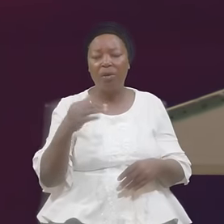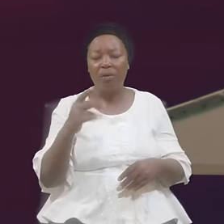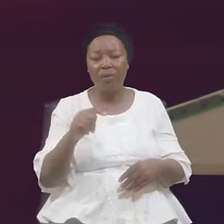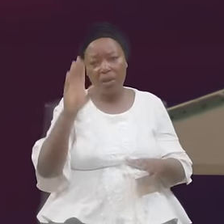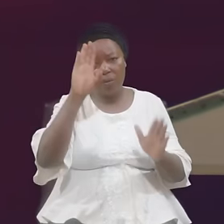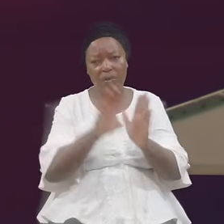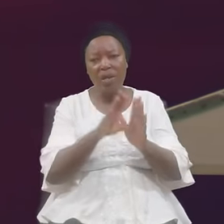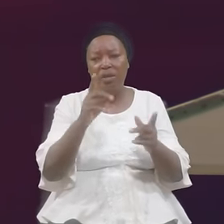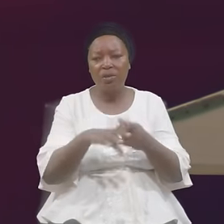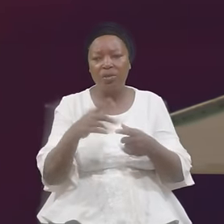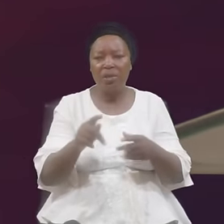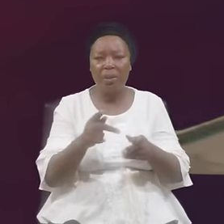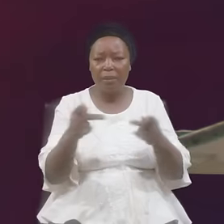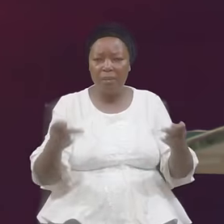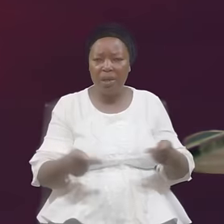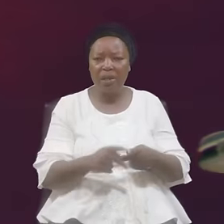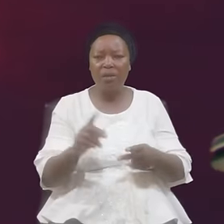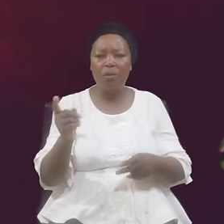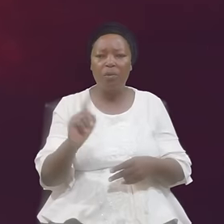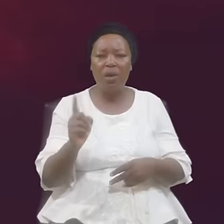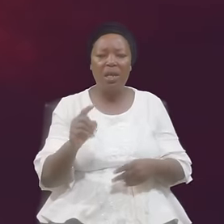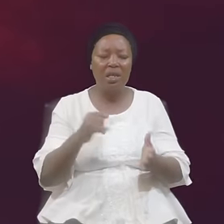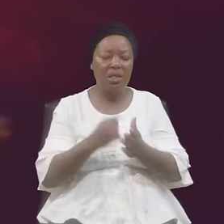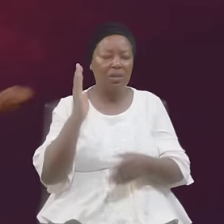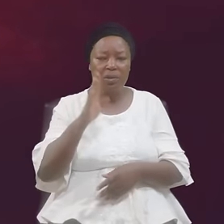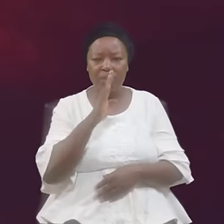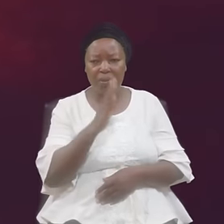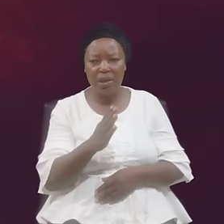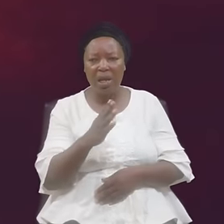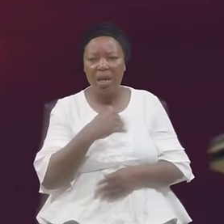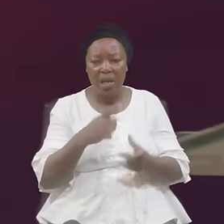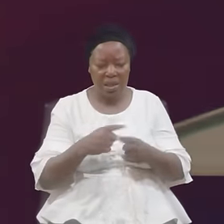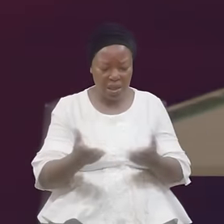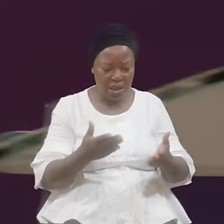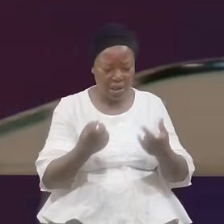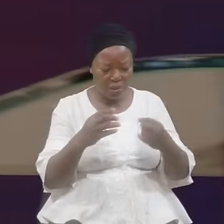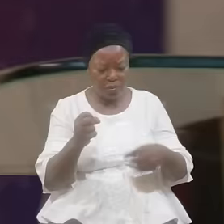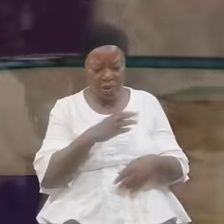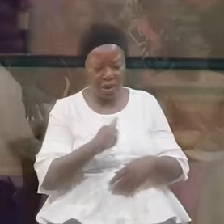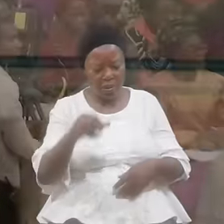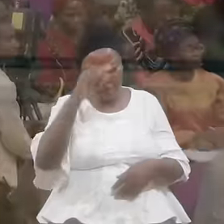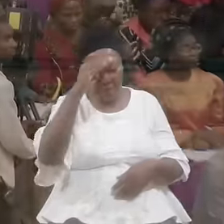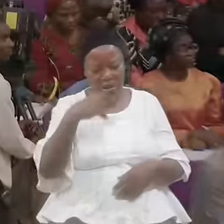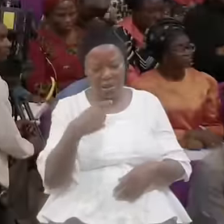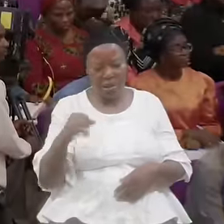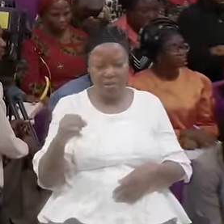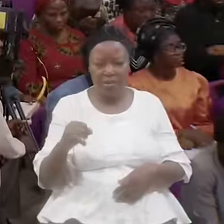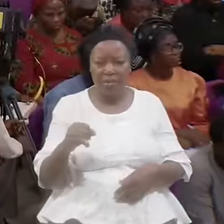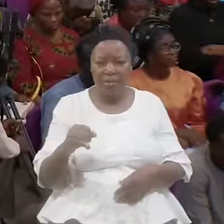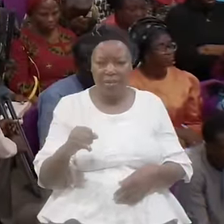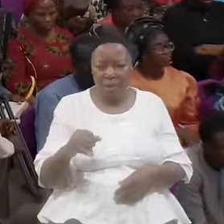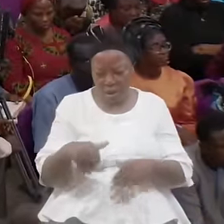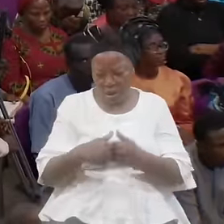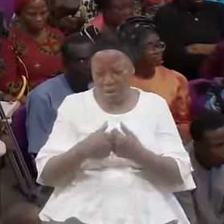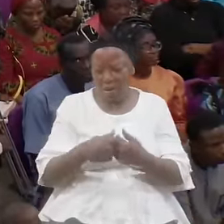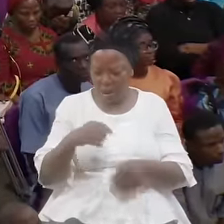To The Place Where It All To Be And Here Comes A Man Saying I Can Do